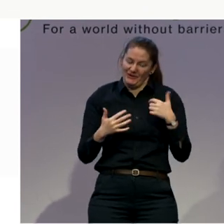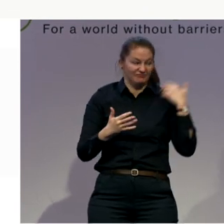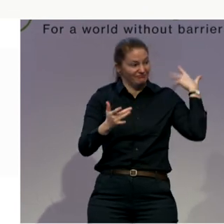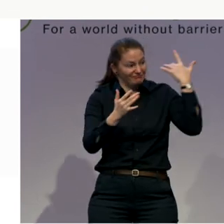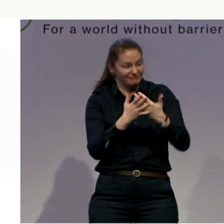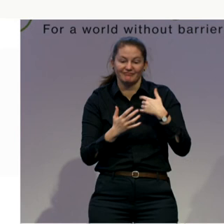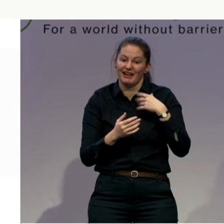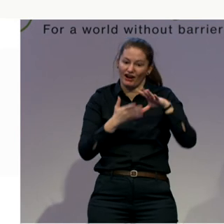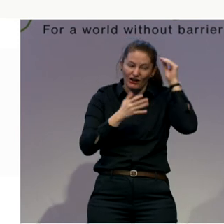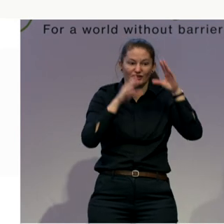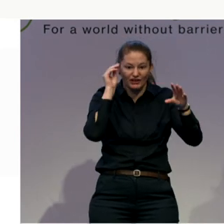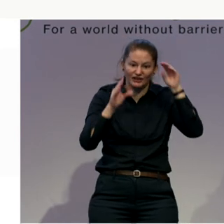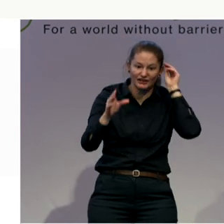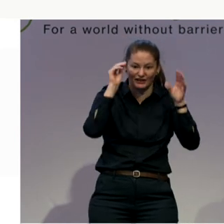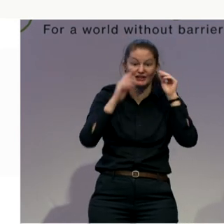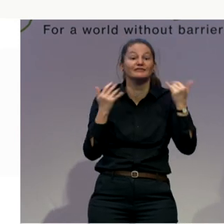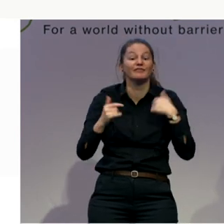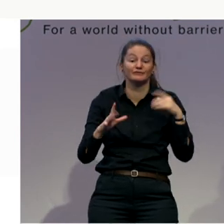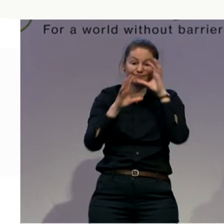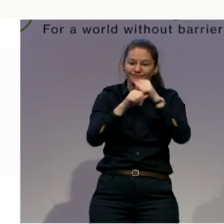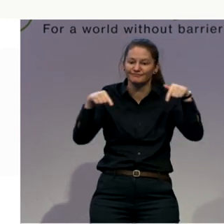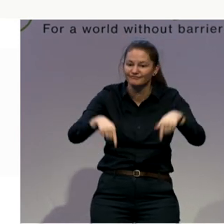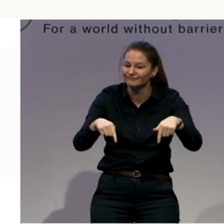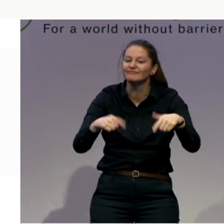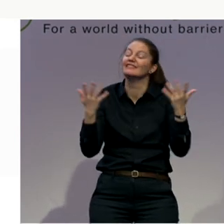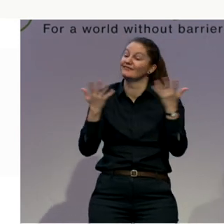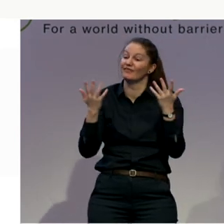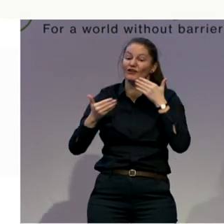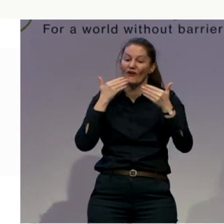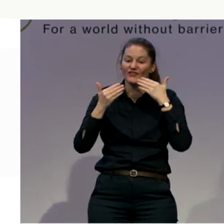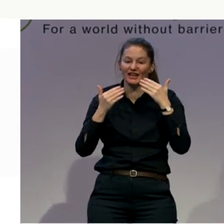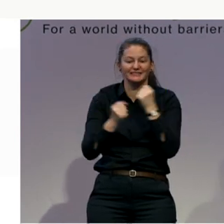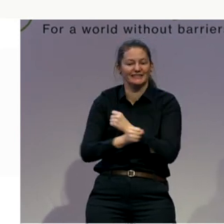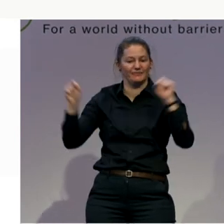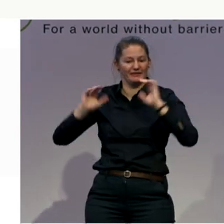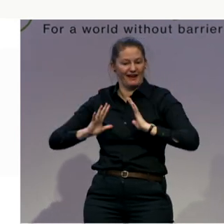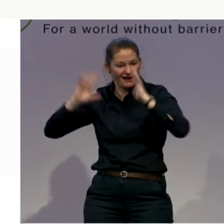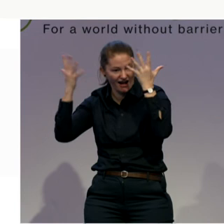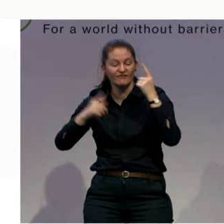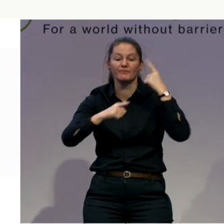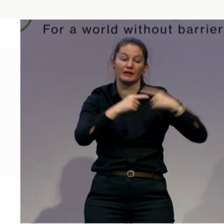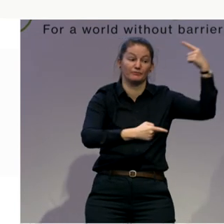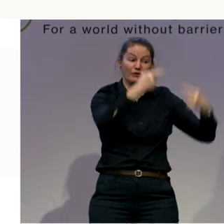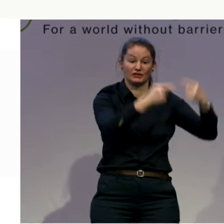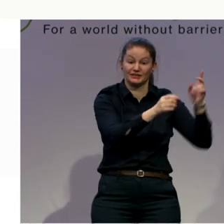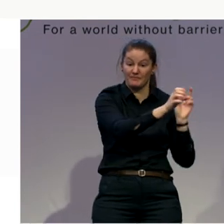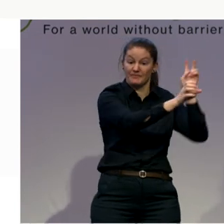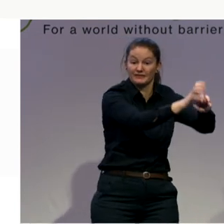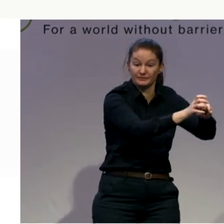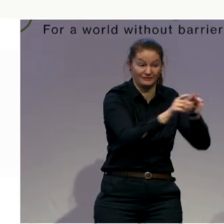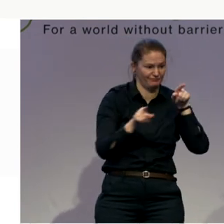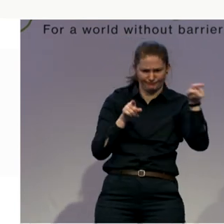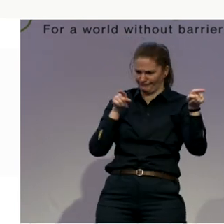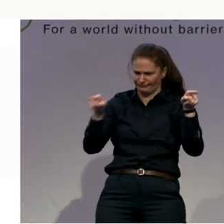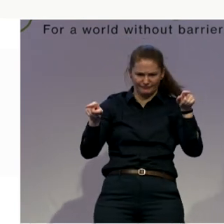is on independent living and political participation. These aspects are the core